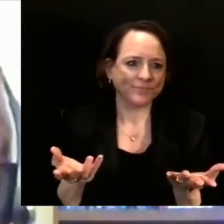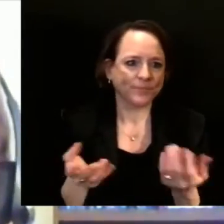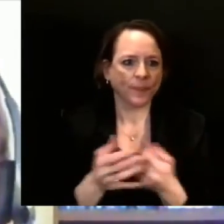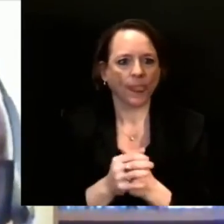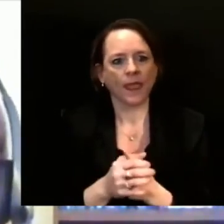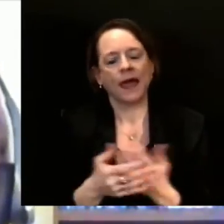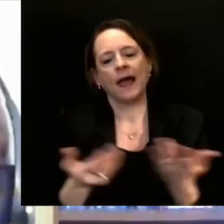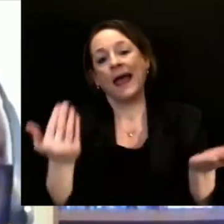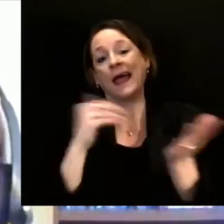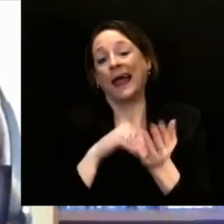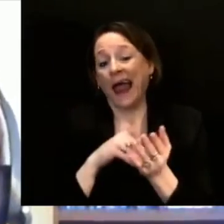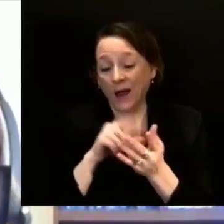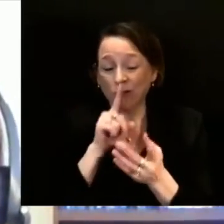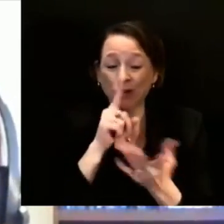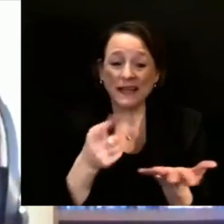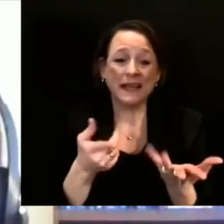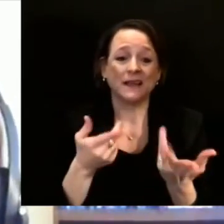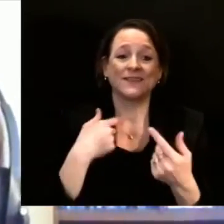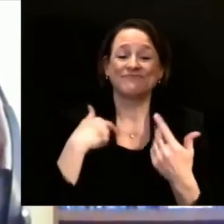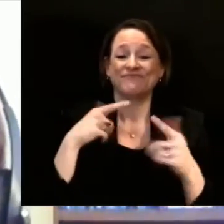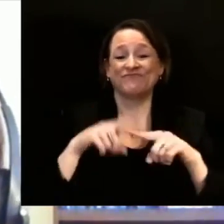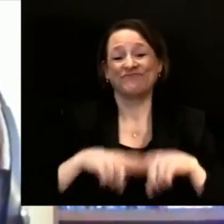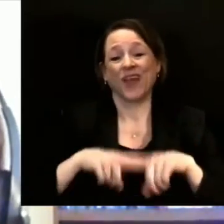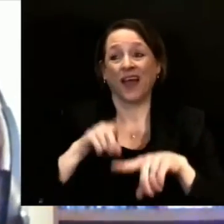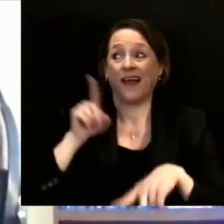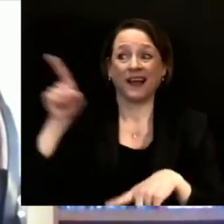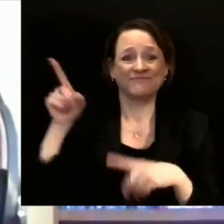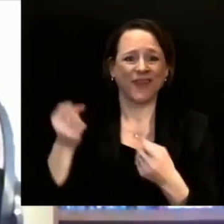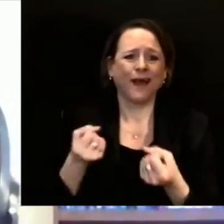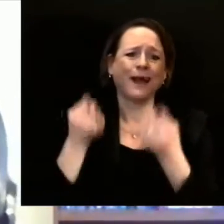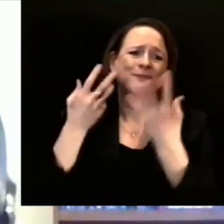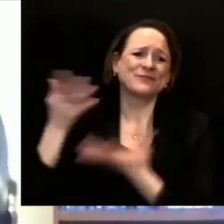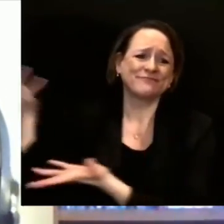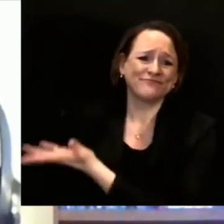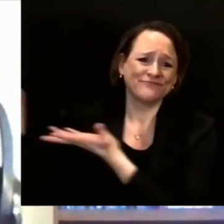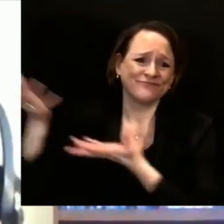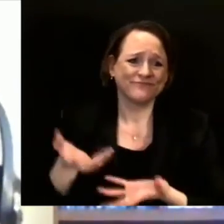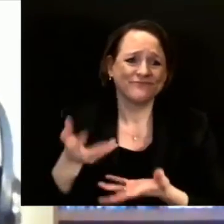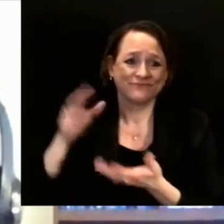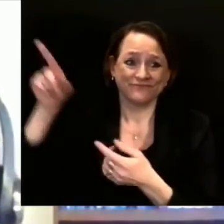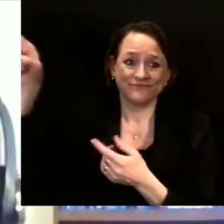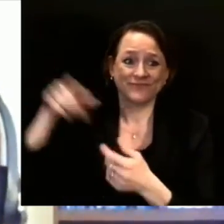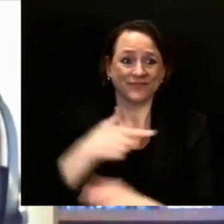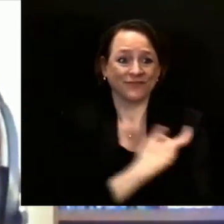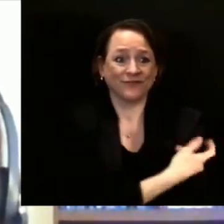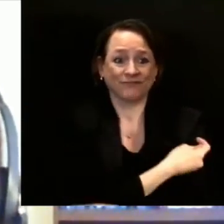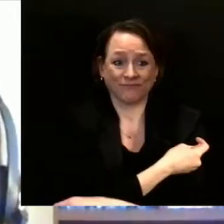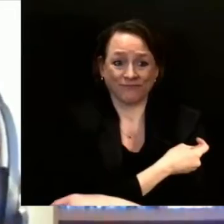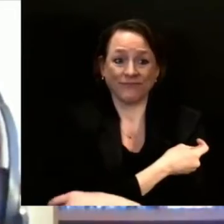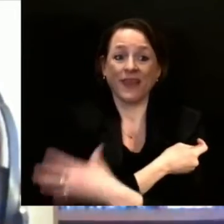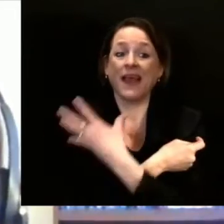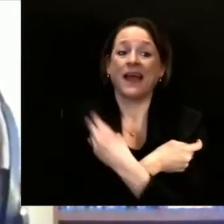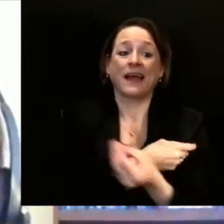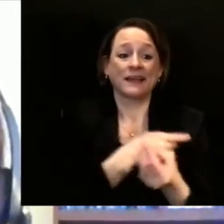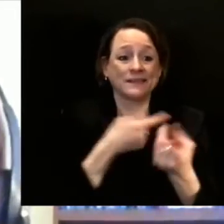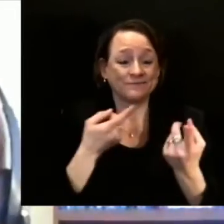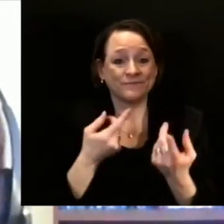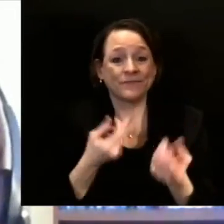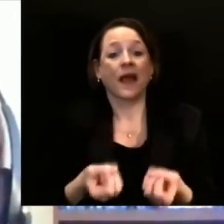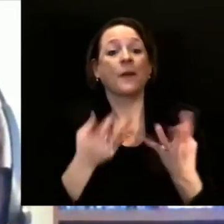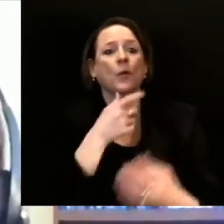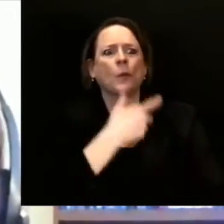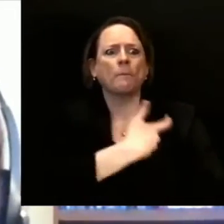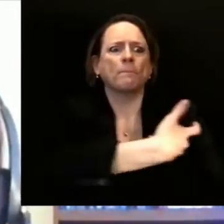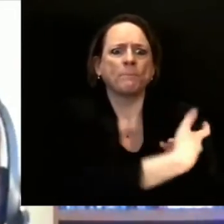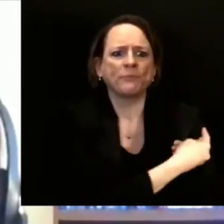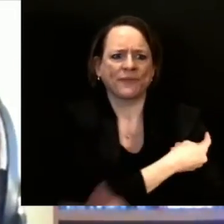how many people actually accept it. And so I think events, big events earlier in the summer are going to be